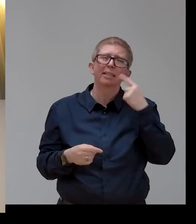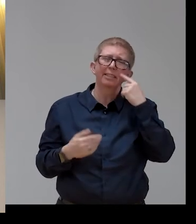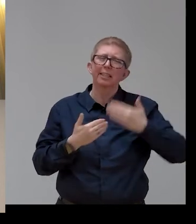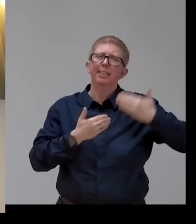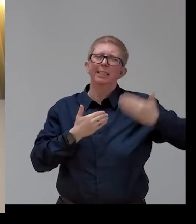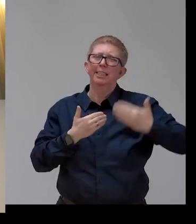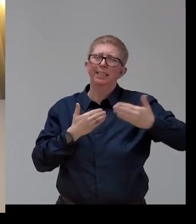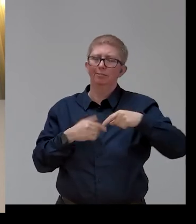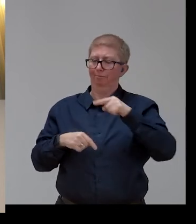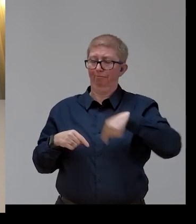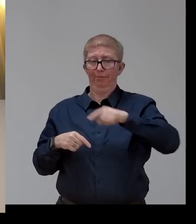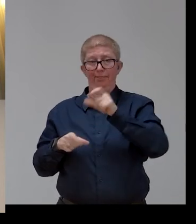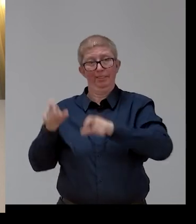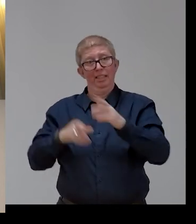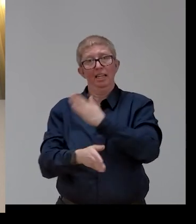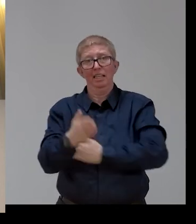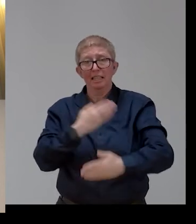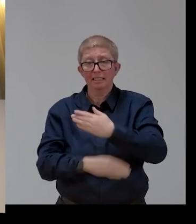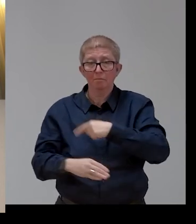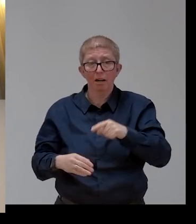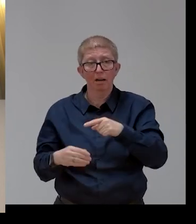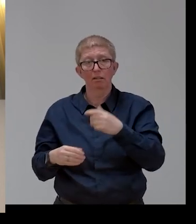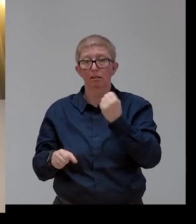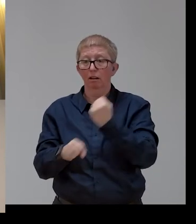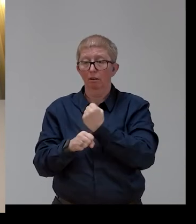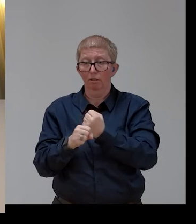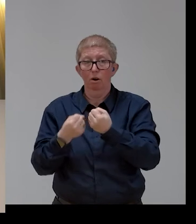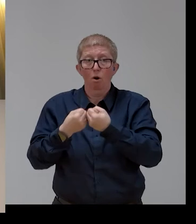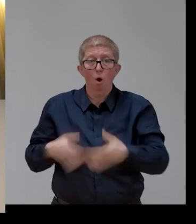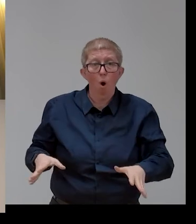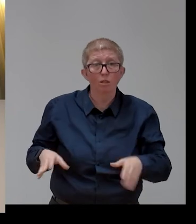last in and first out when you talk about the labour markets.